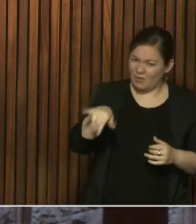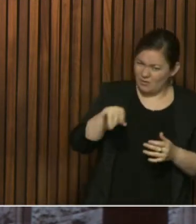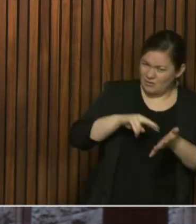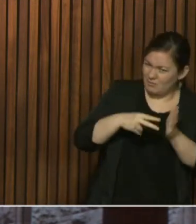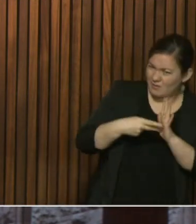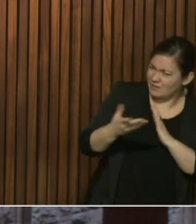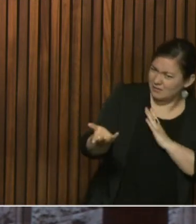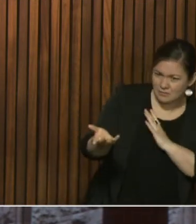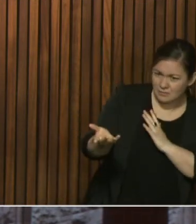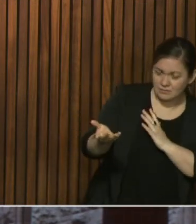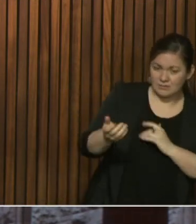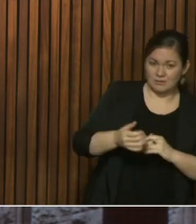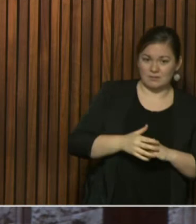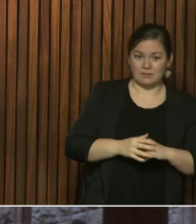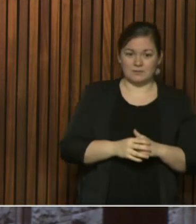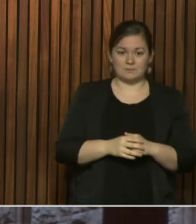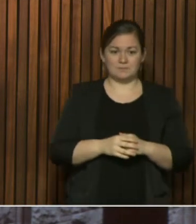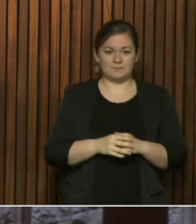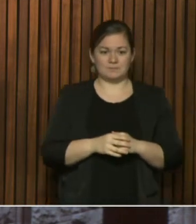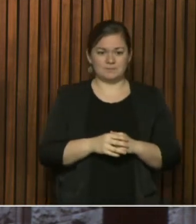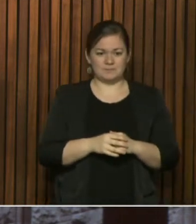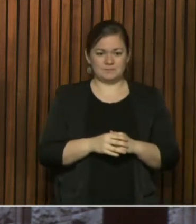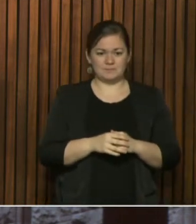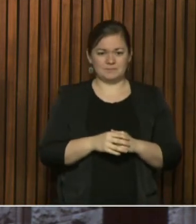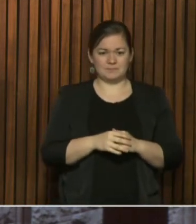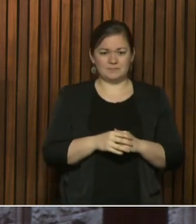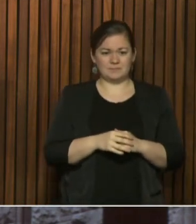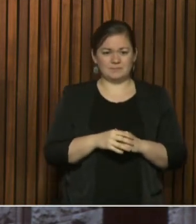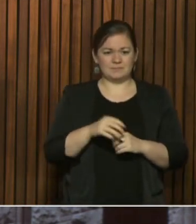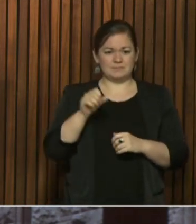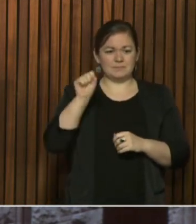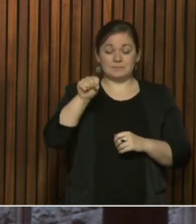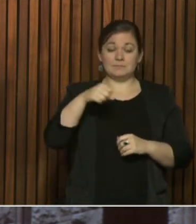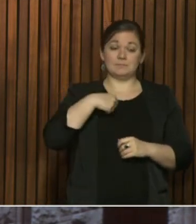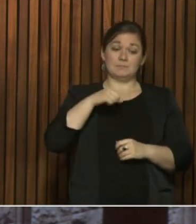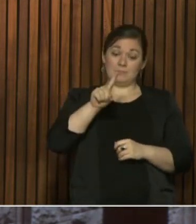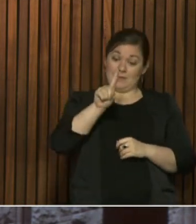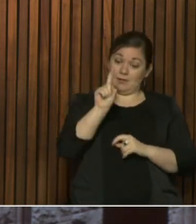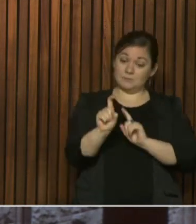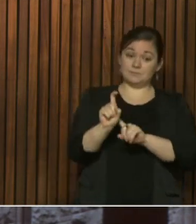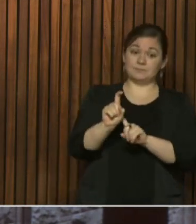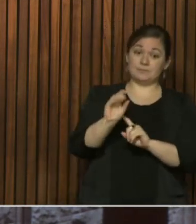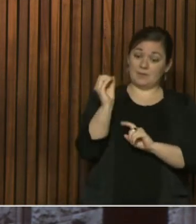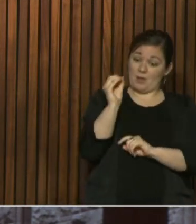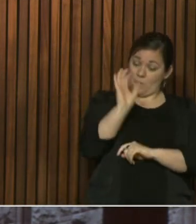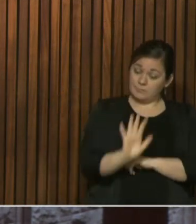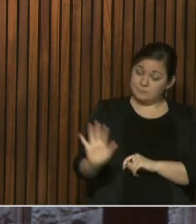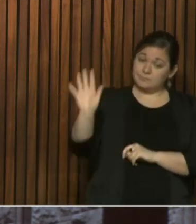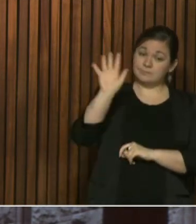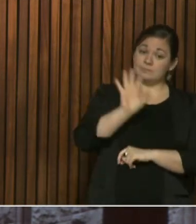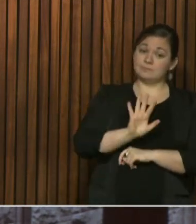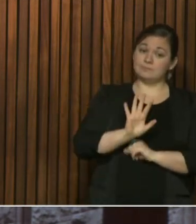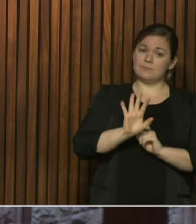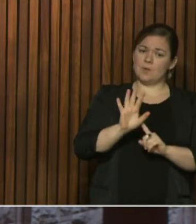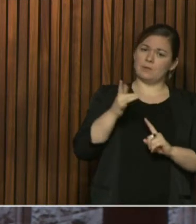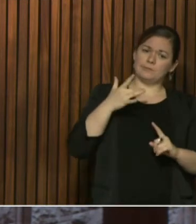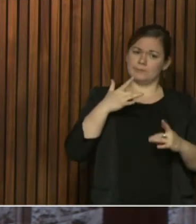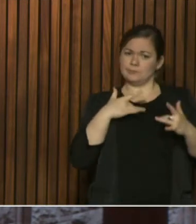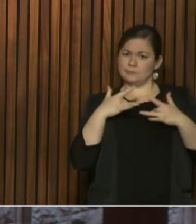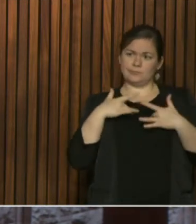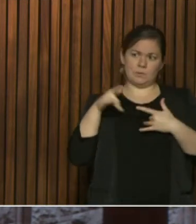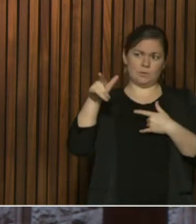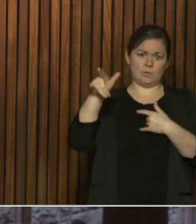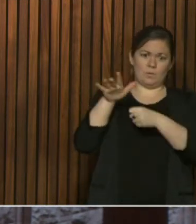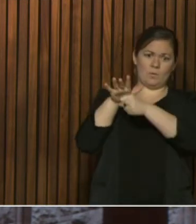correct? Yeah. Are there particular regions of the province that you are concerned about more than others based